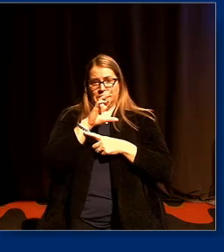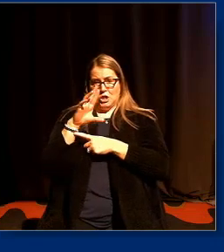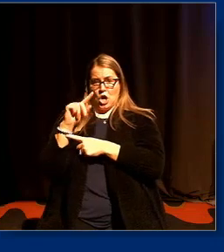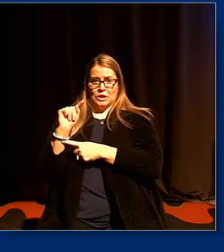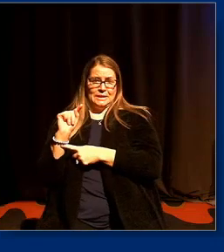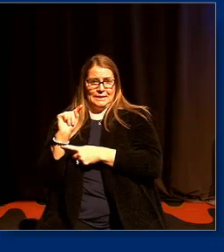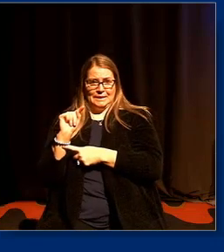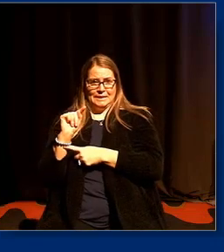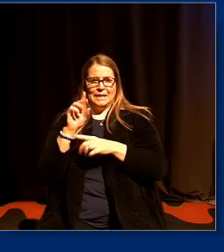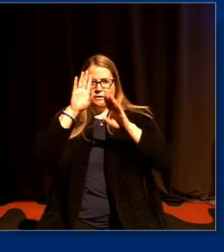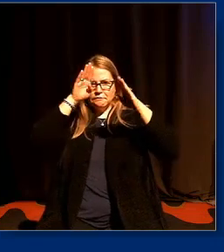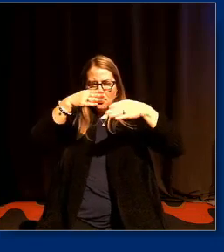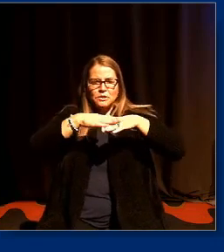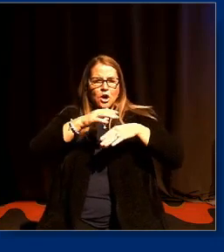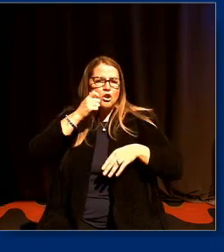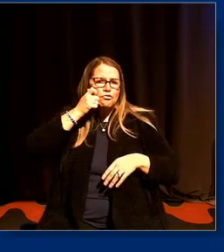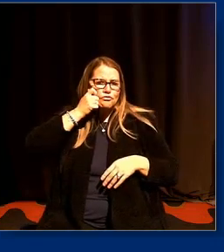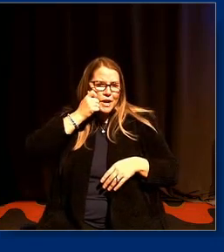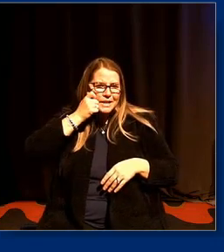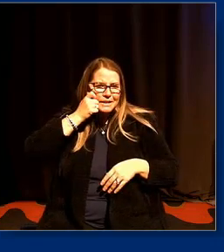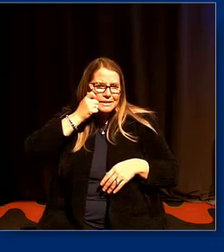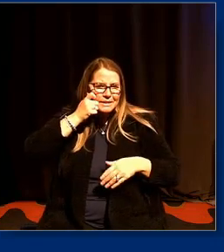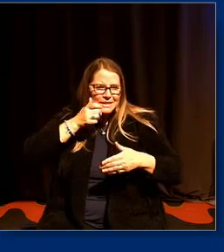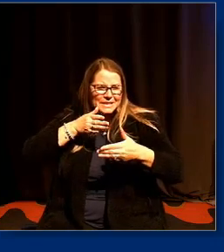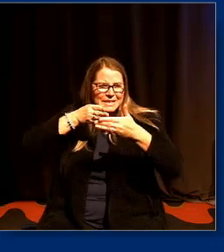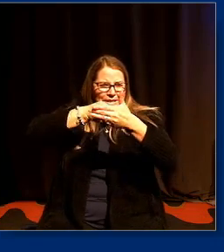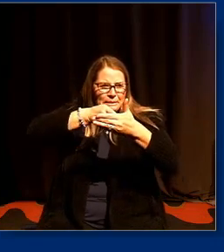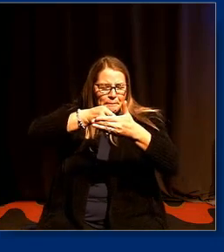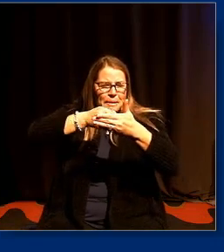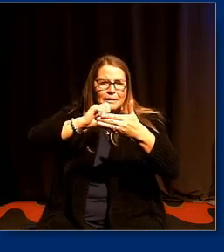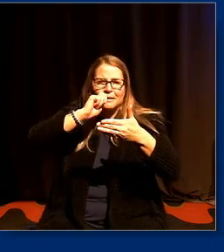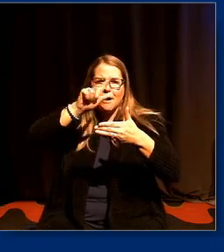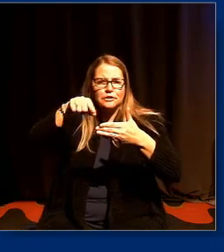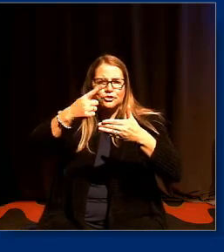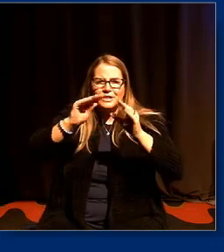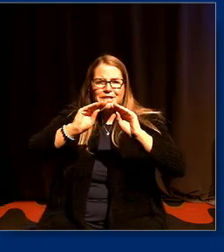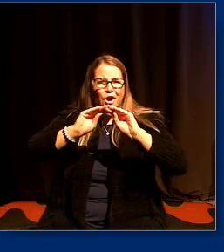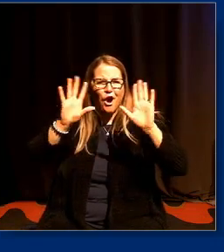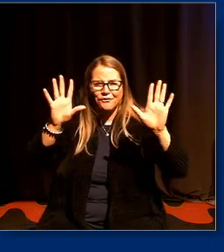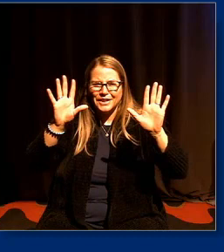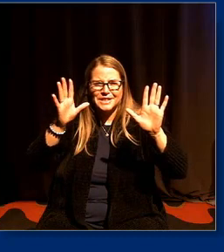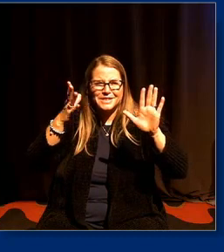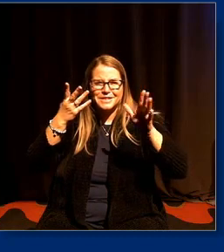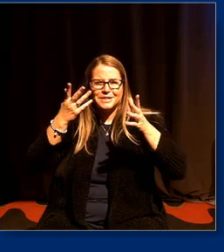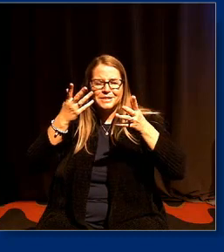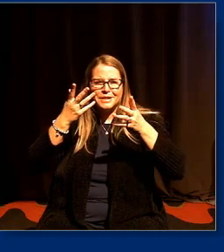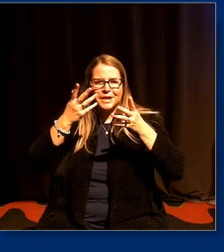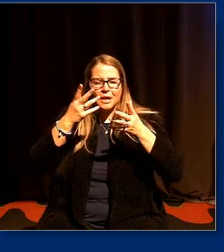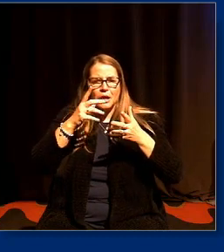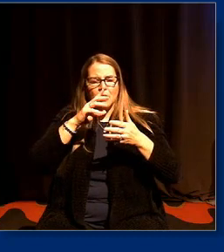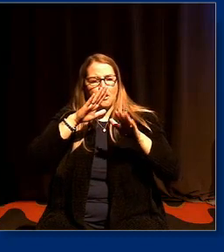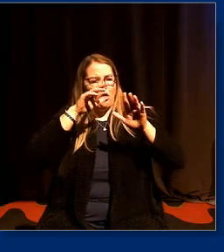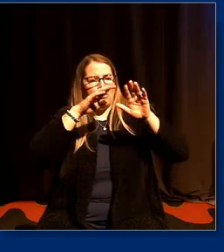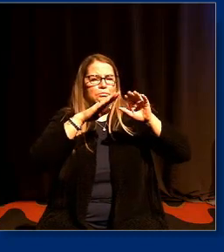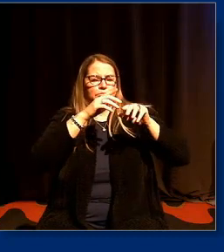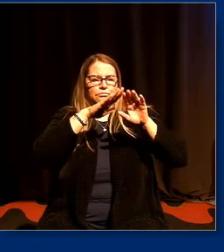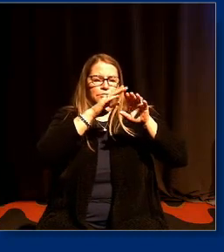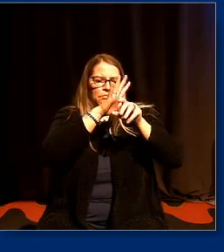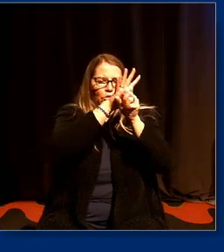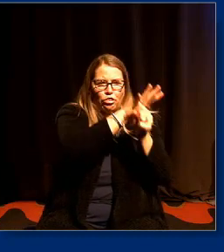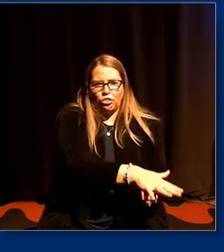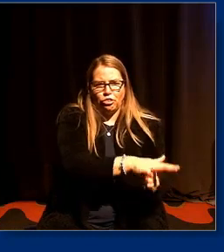focuses on racism not just the crude obvious in your face kinds of racism but the racism